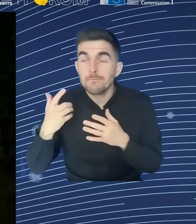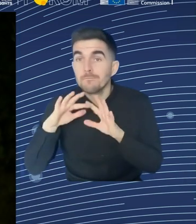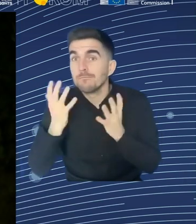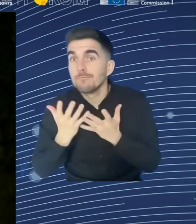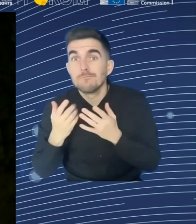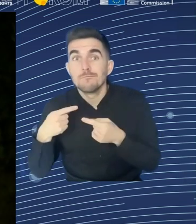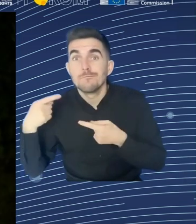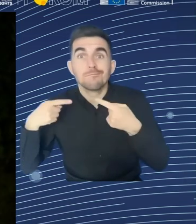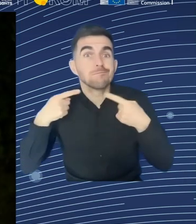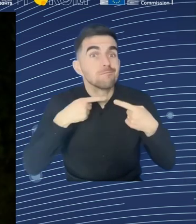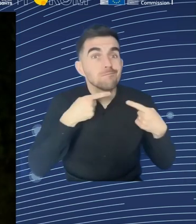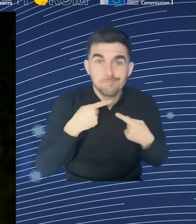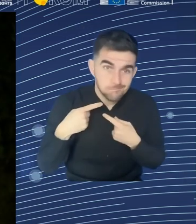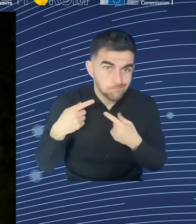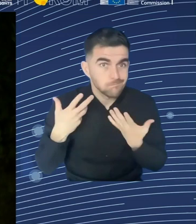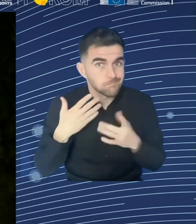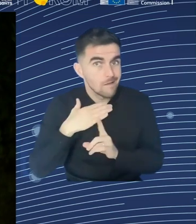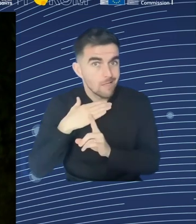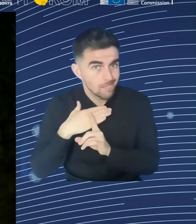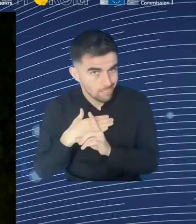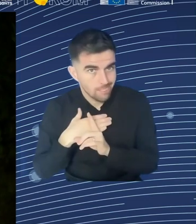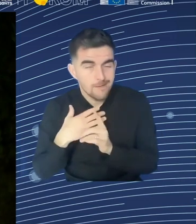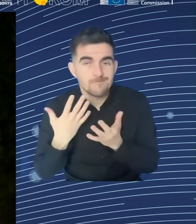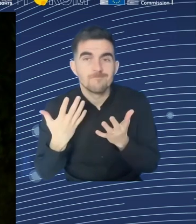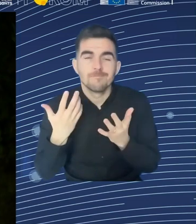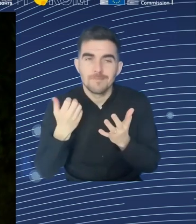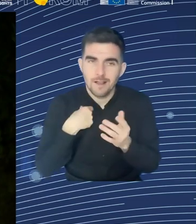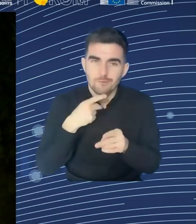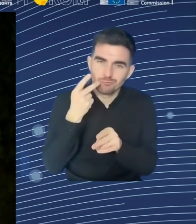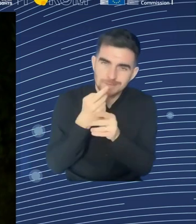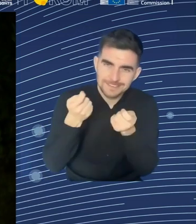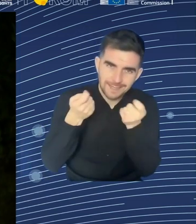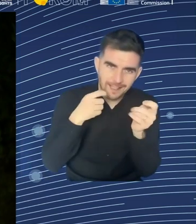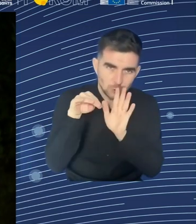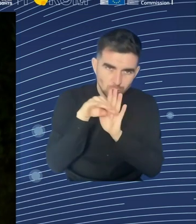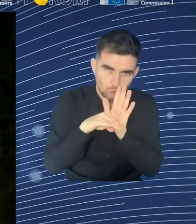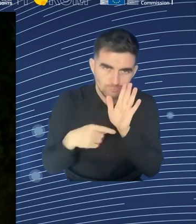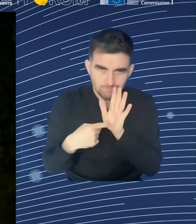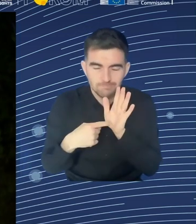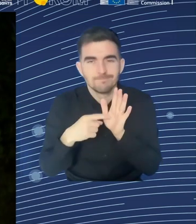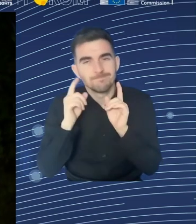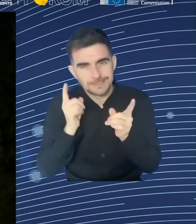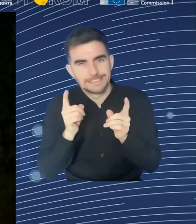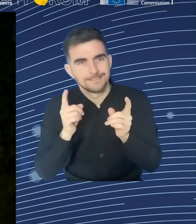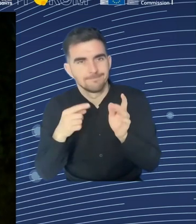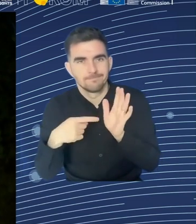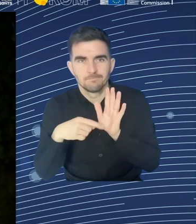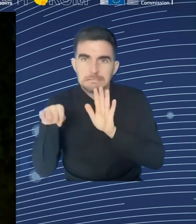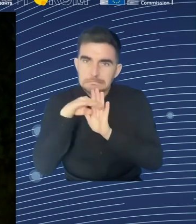on the global level, which is migration. I think migration is an important part of the solution.